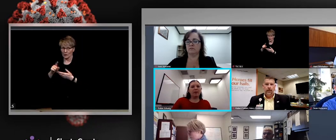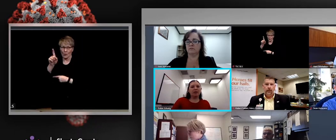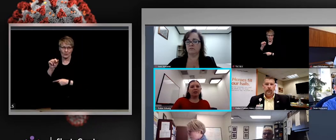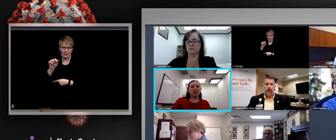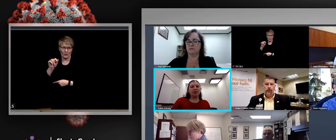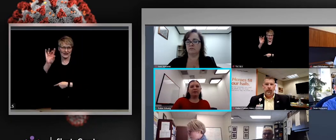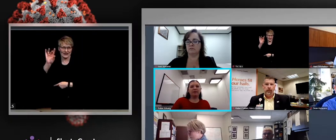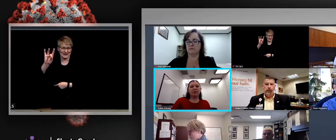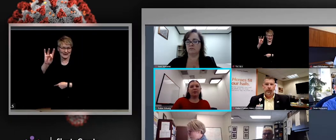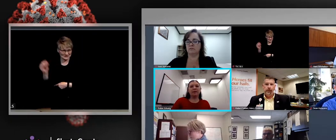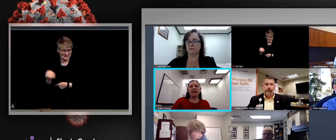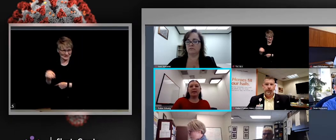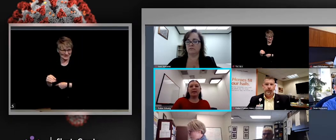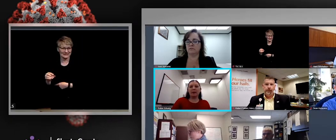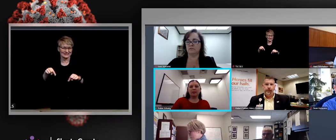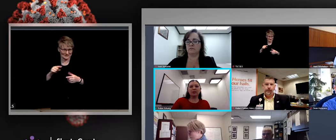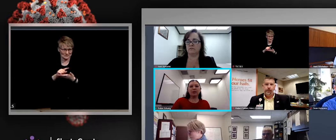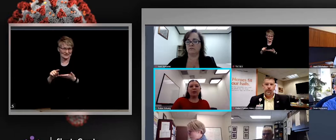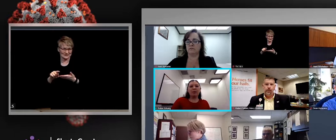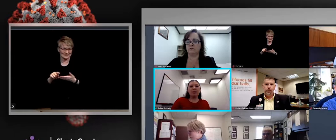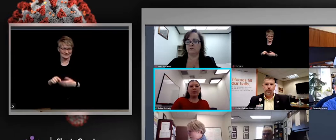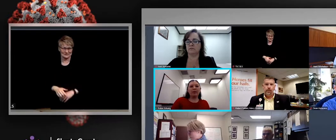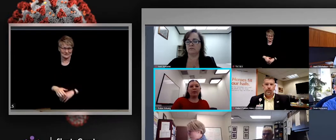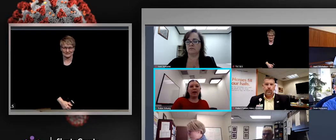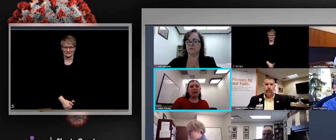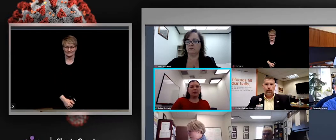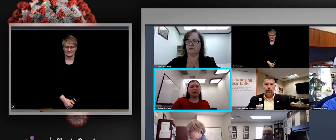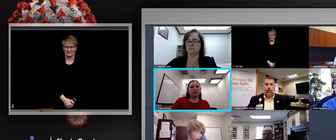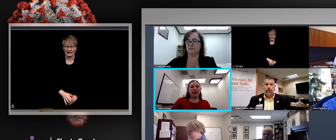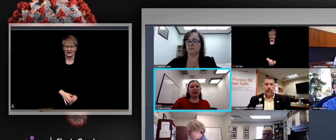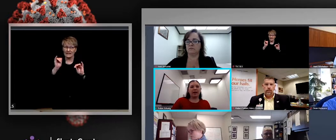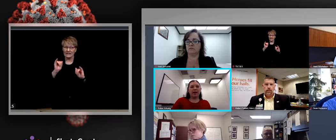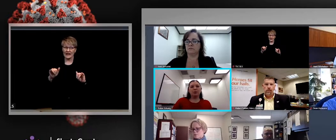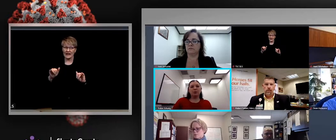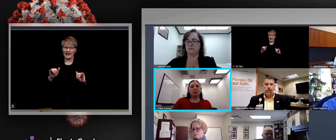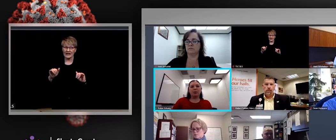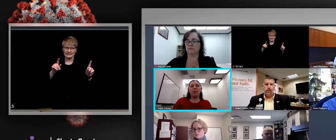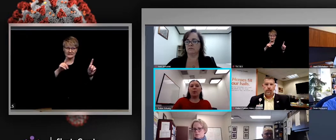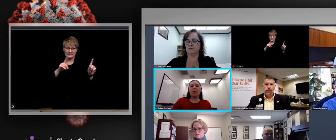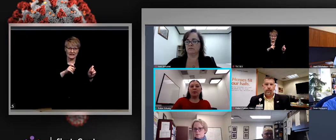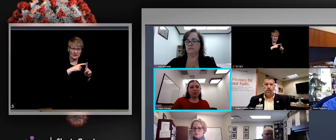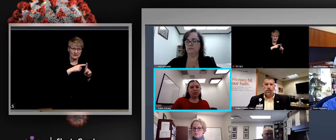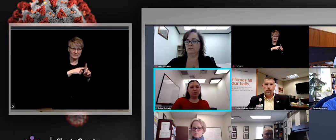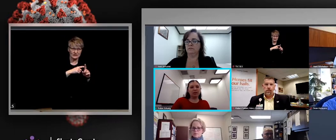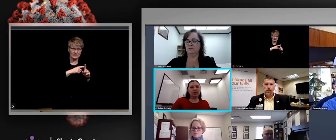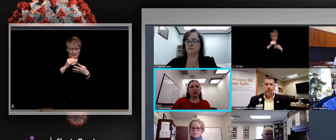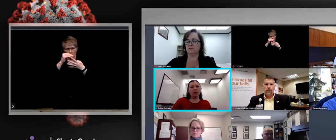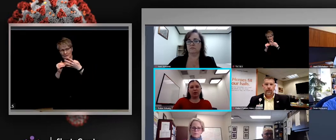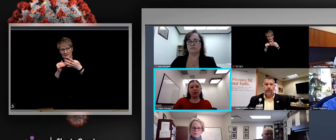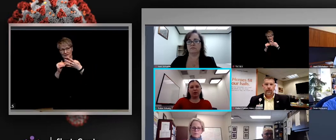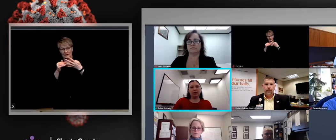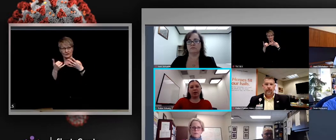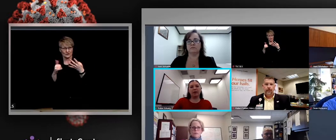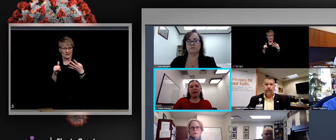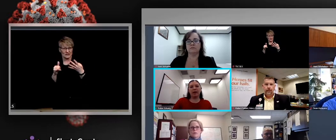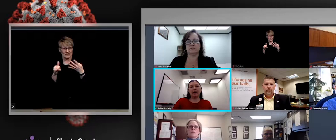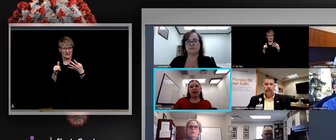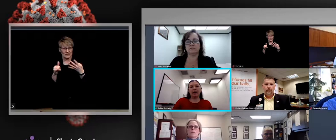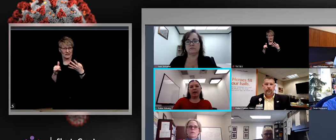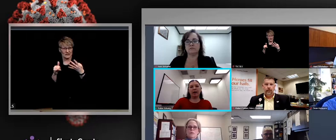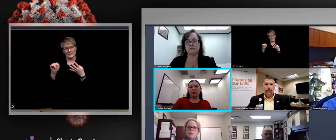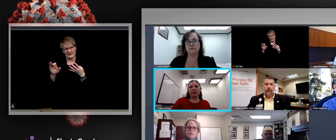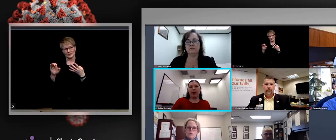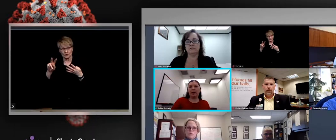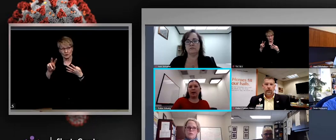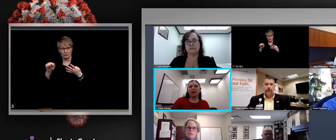test positivity measure actually falls within the yellow tier, but with our equity metric metric at 2.1% which is in the orange tier we are